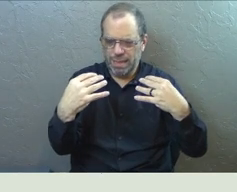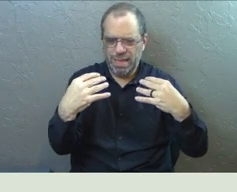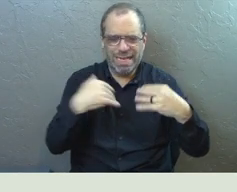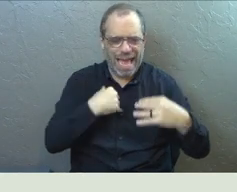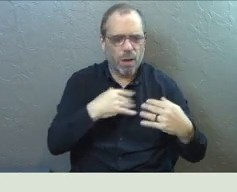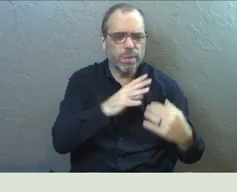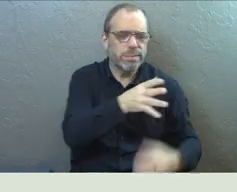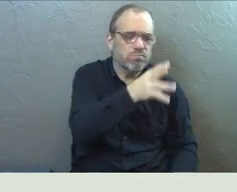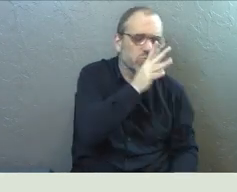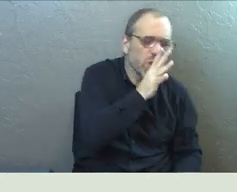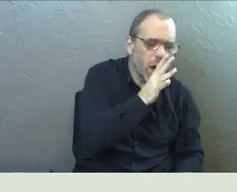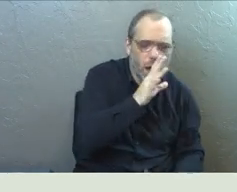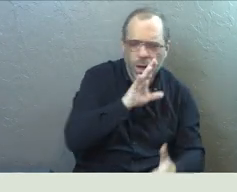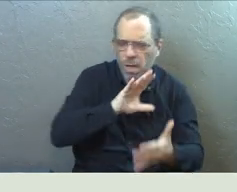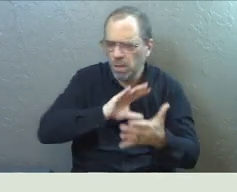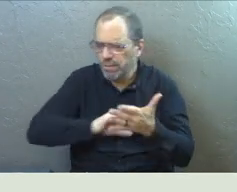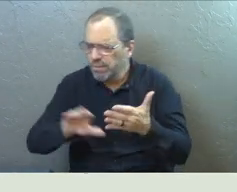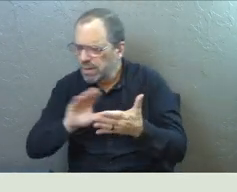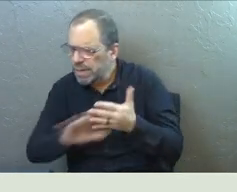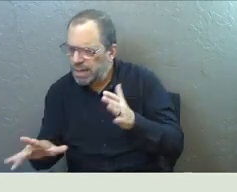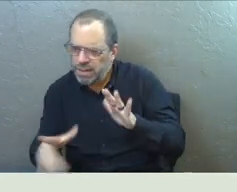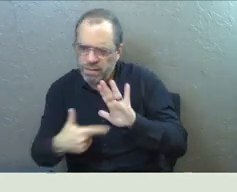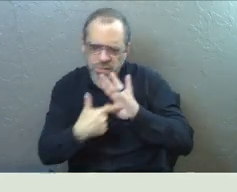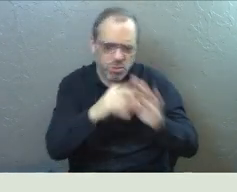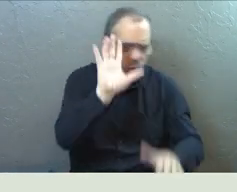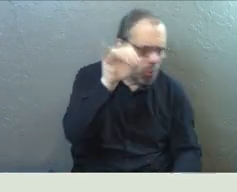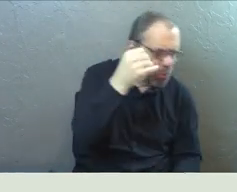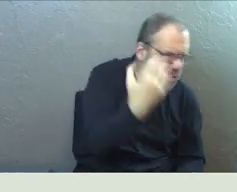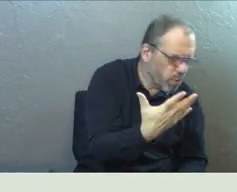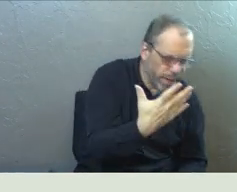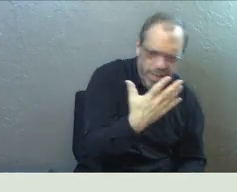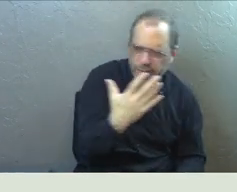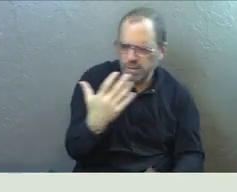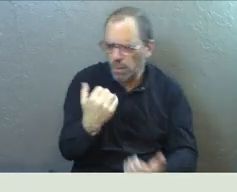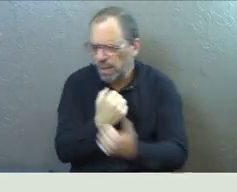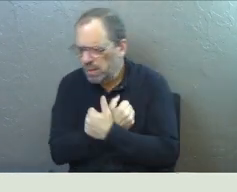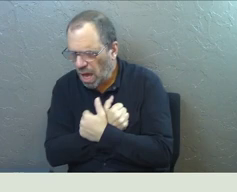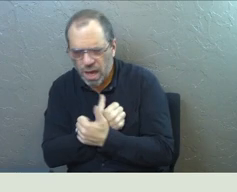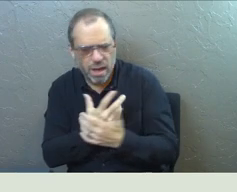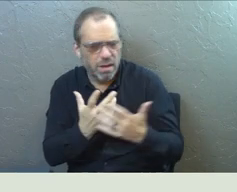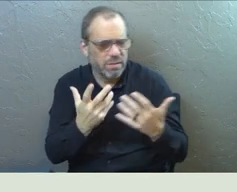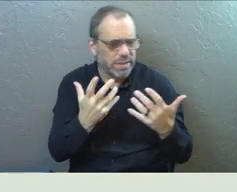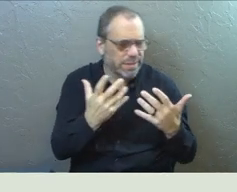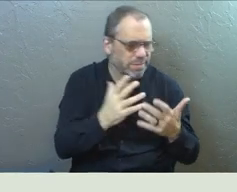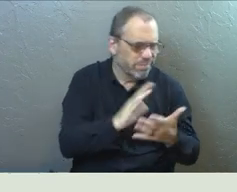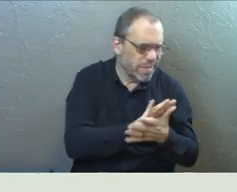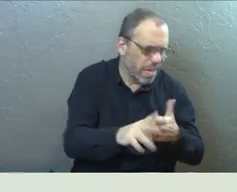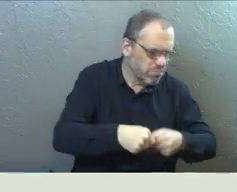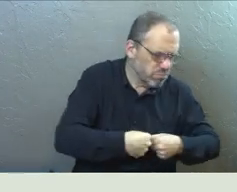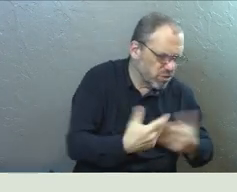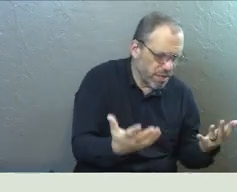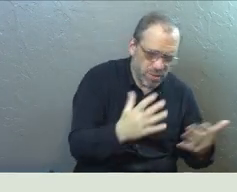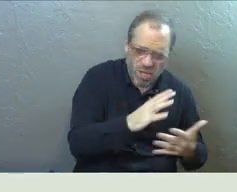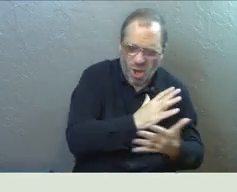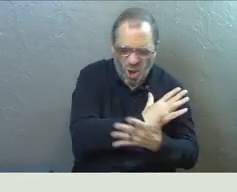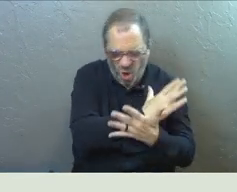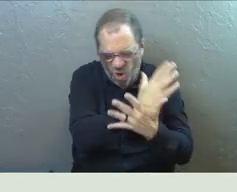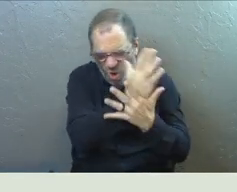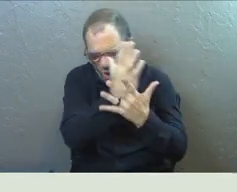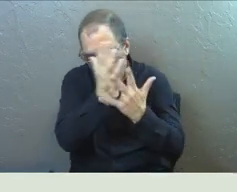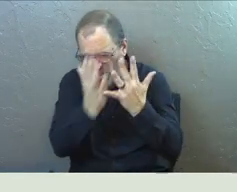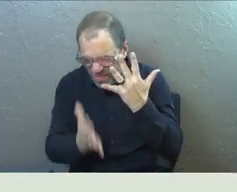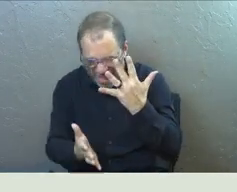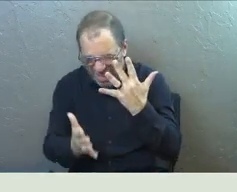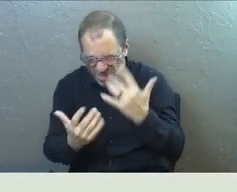speak to people, the way that we forgive, the way that we show grace, the way that we love, the way that we're generous, God, all of those pieces